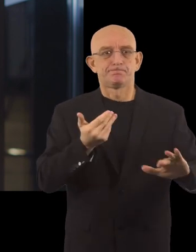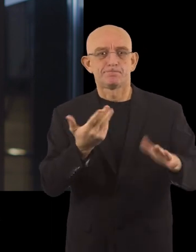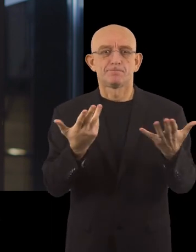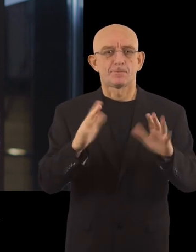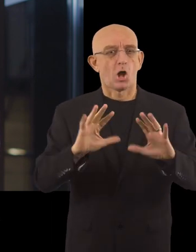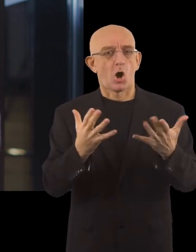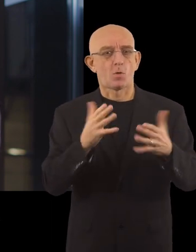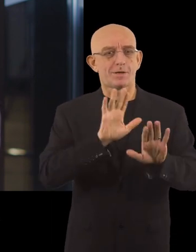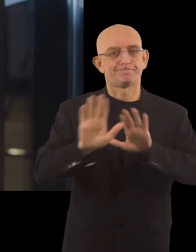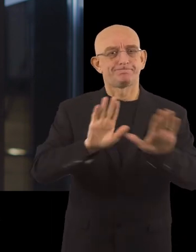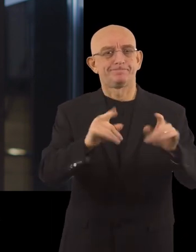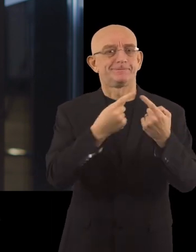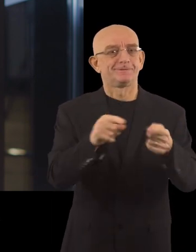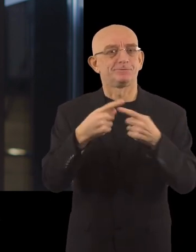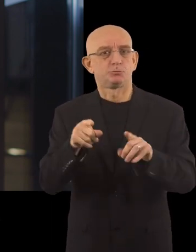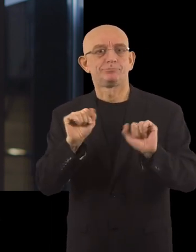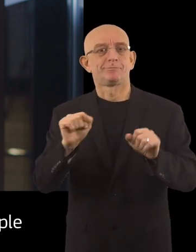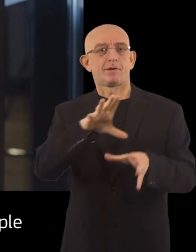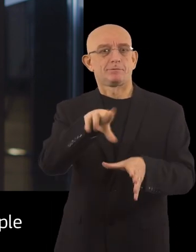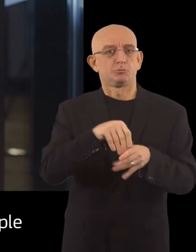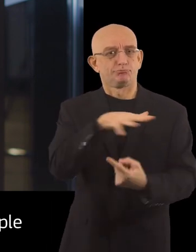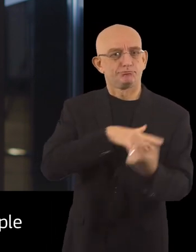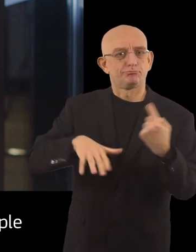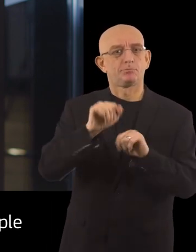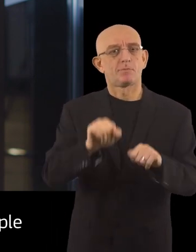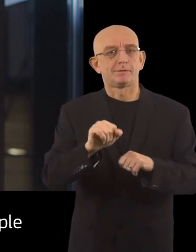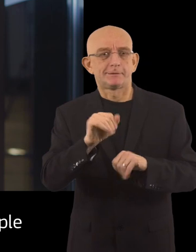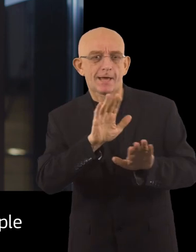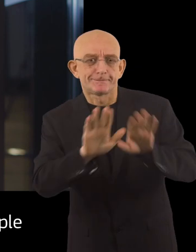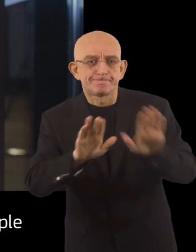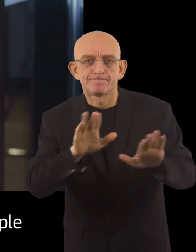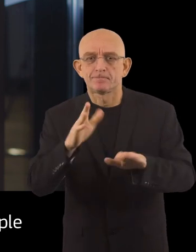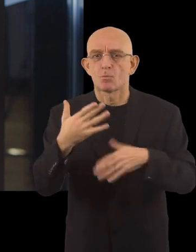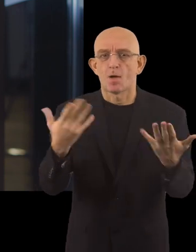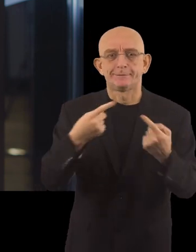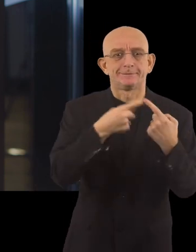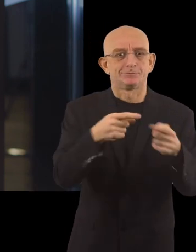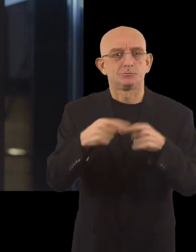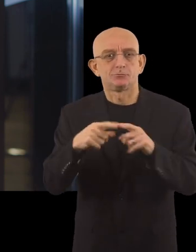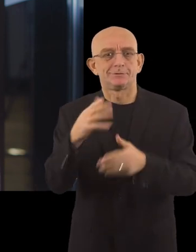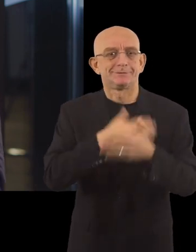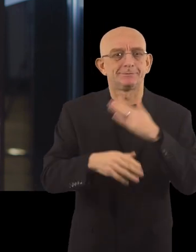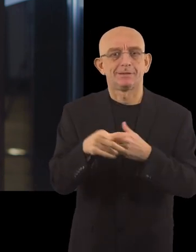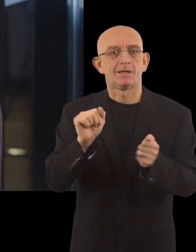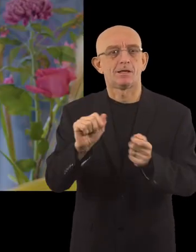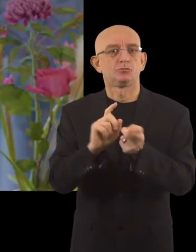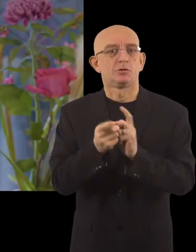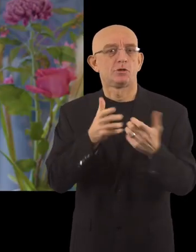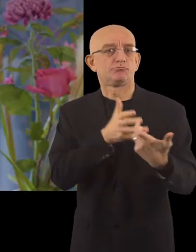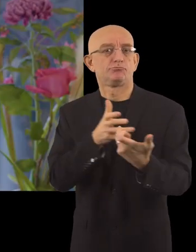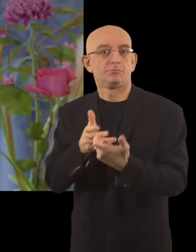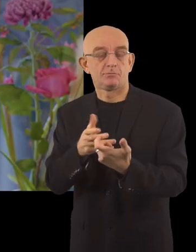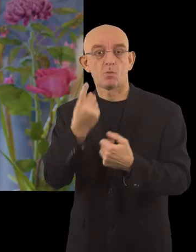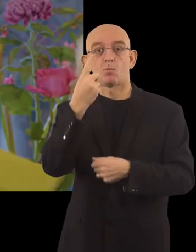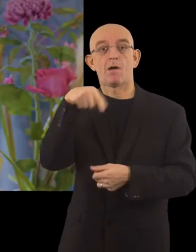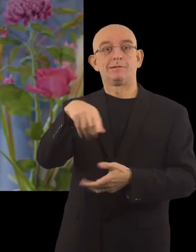keep the distance. So in order to get an inclusive society, we need to realize that the needs of people with disabilities changed. Well, there was